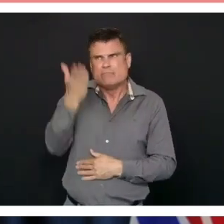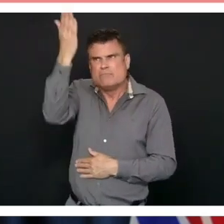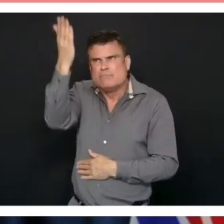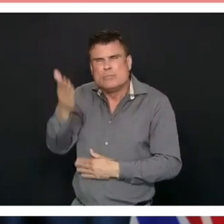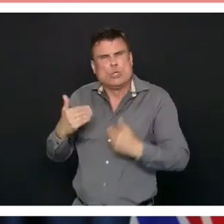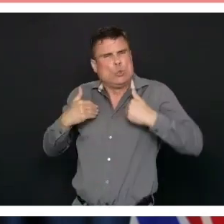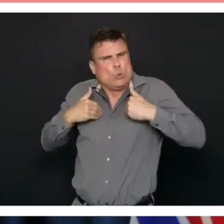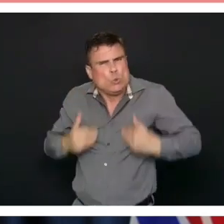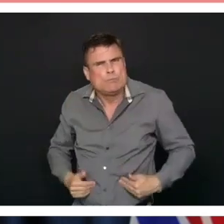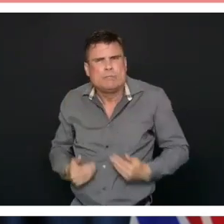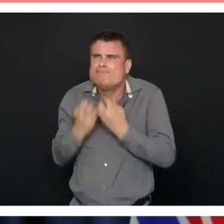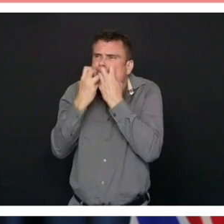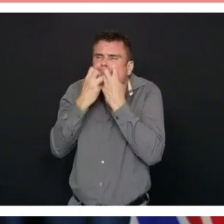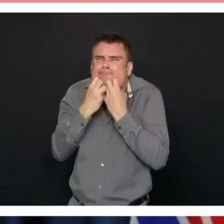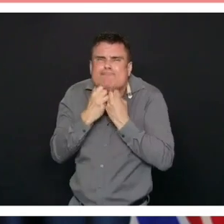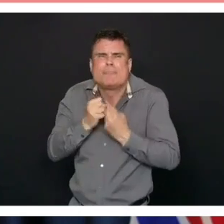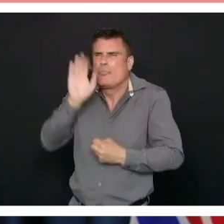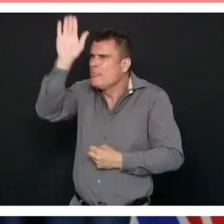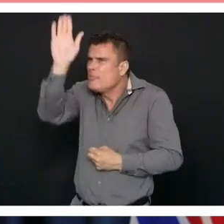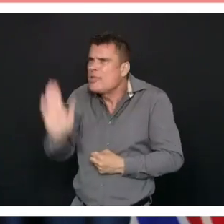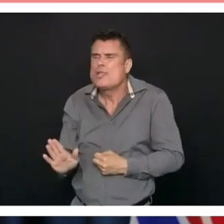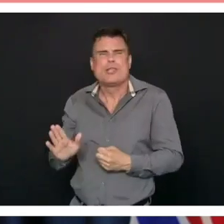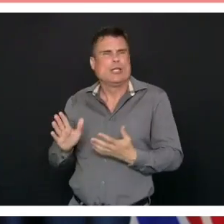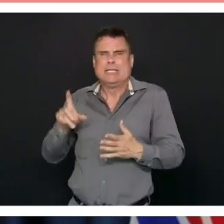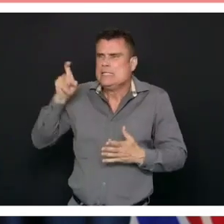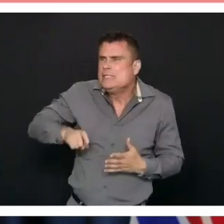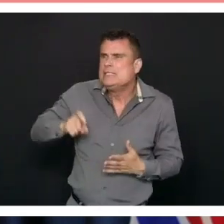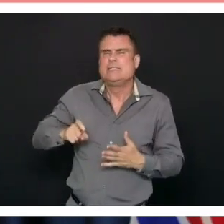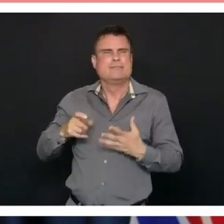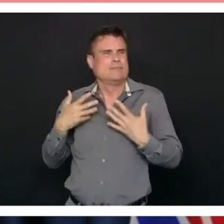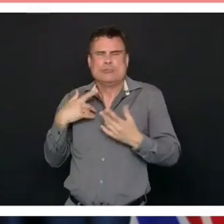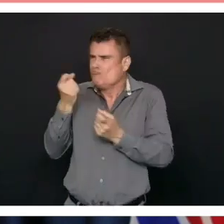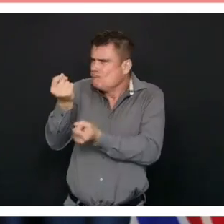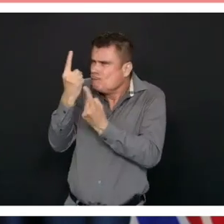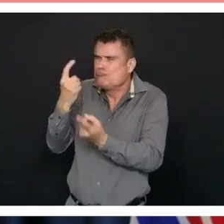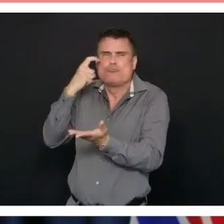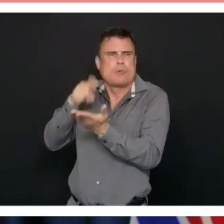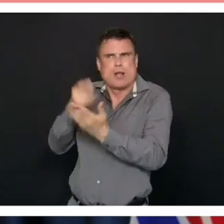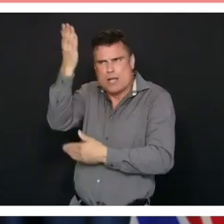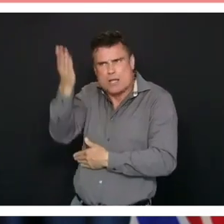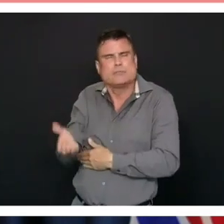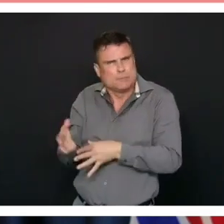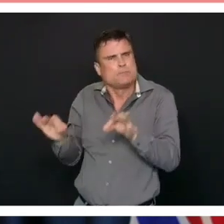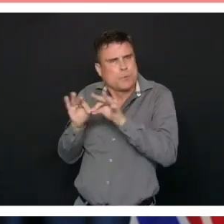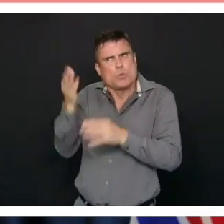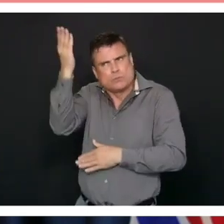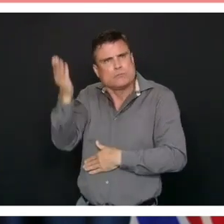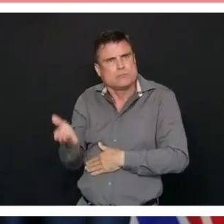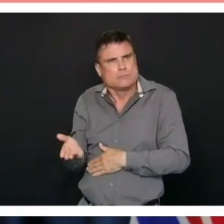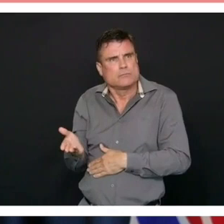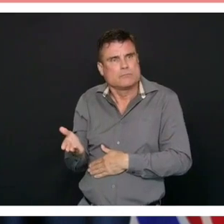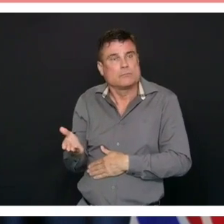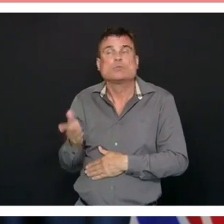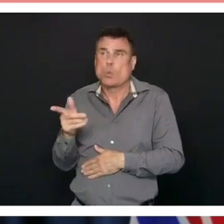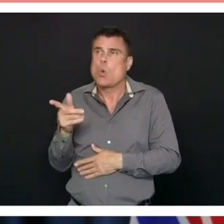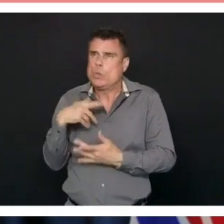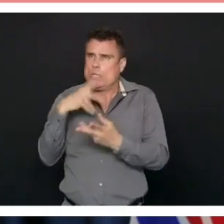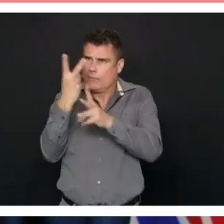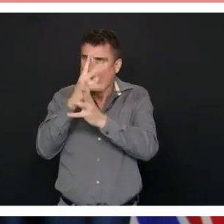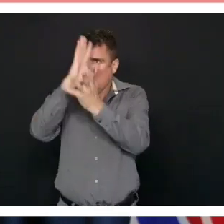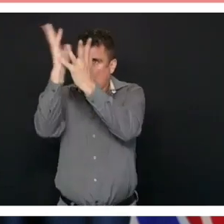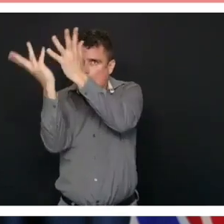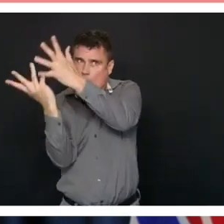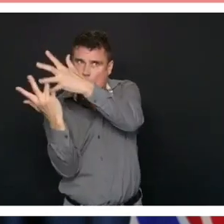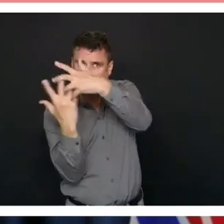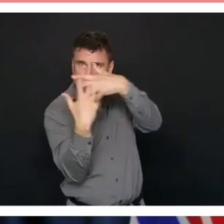is fairly clear from the technical briefing, the commitment that we anticipate from health care providers, the resources that the Treasury will be providing